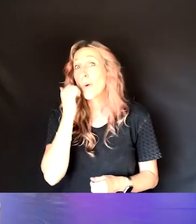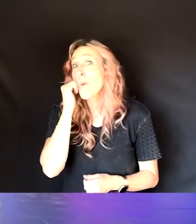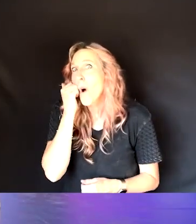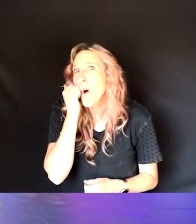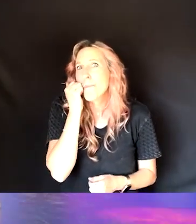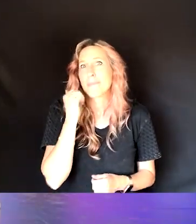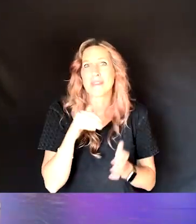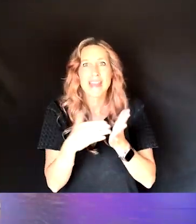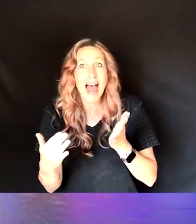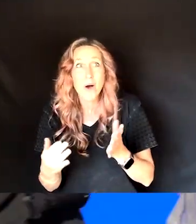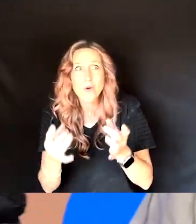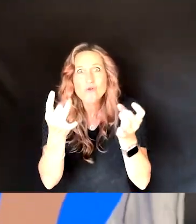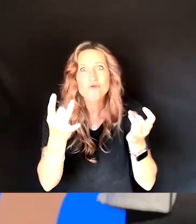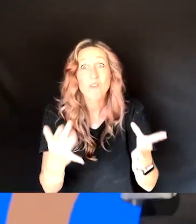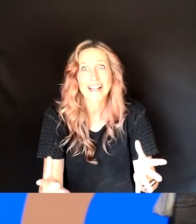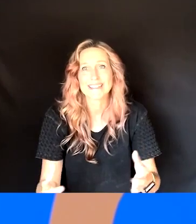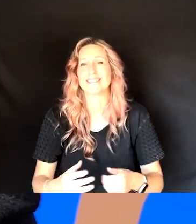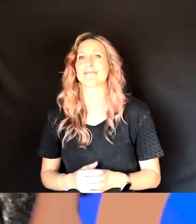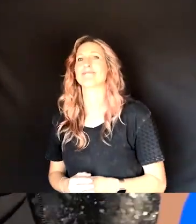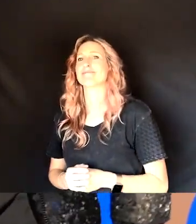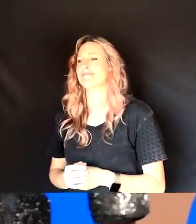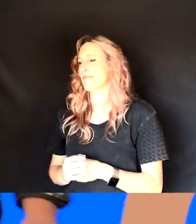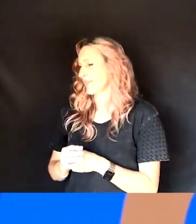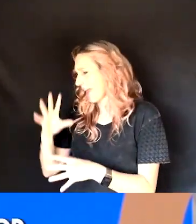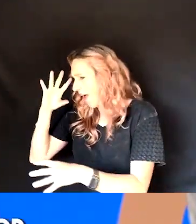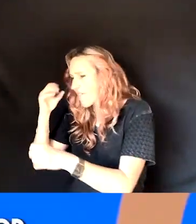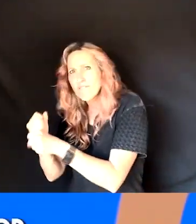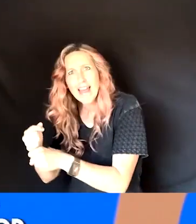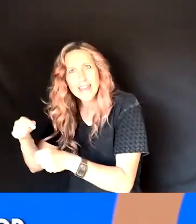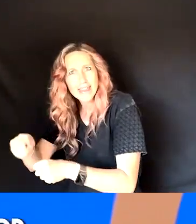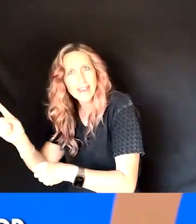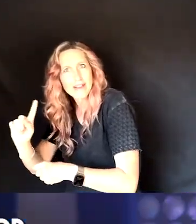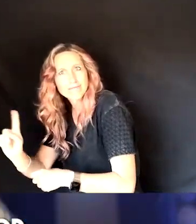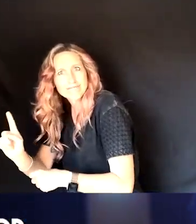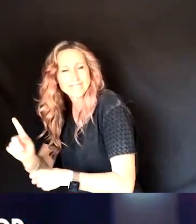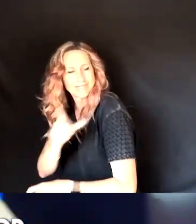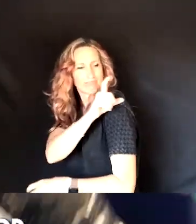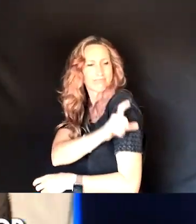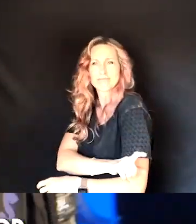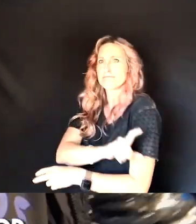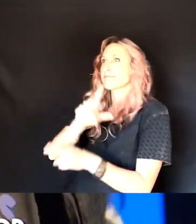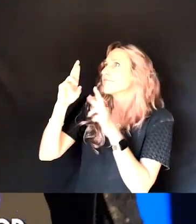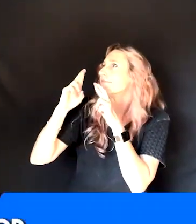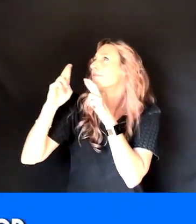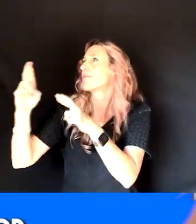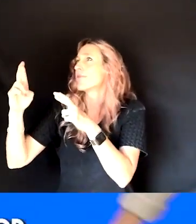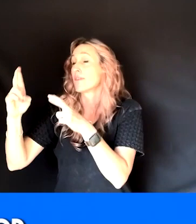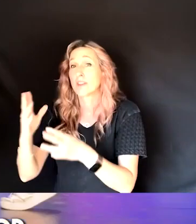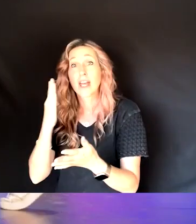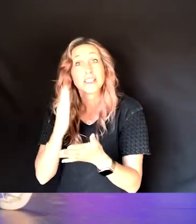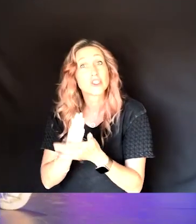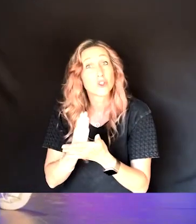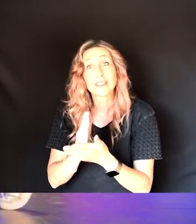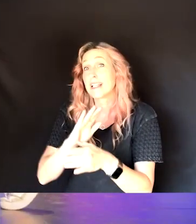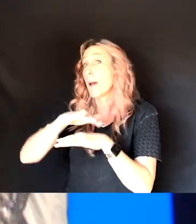Getting warm. Now we're ready. Now faith is confidence in what we hope